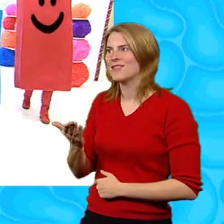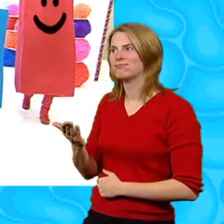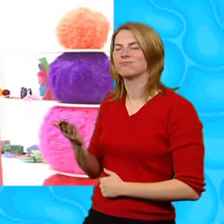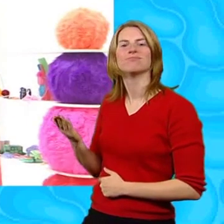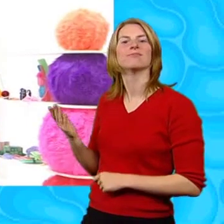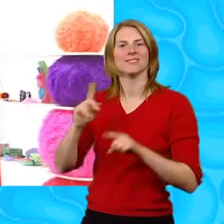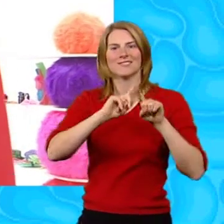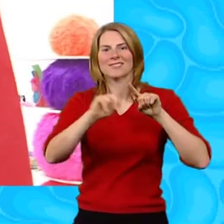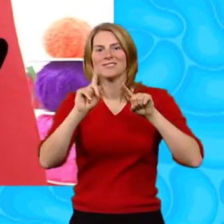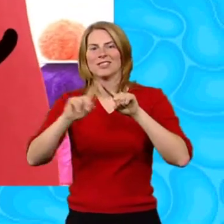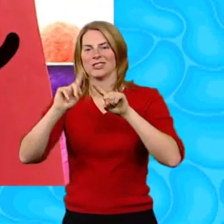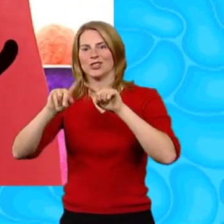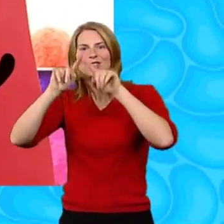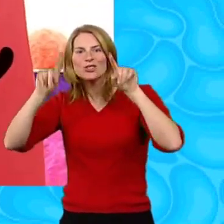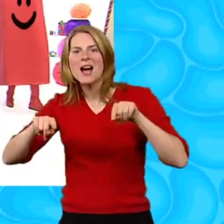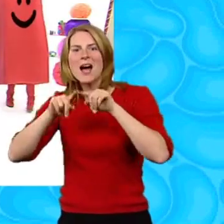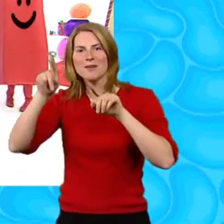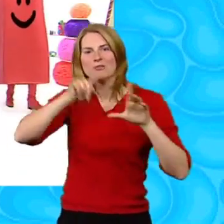I am a shape